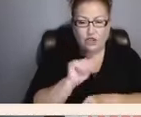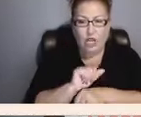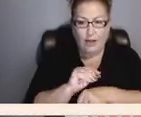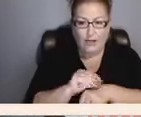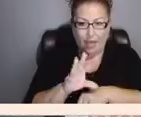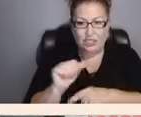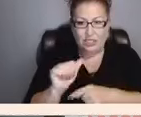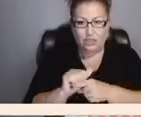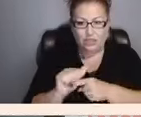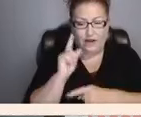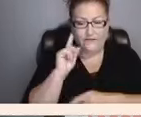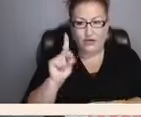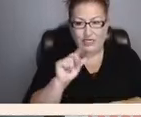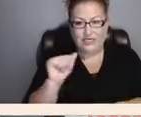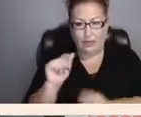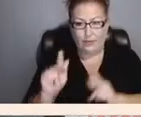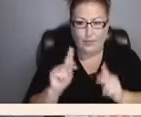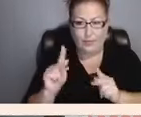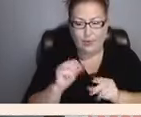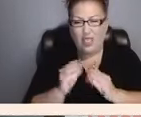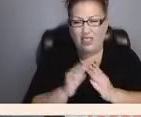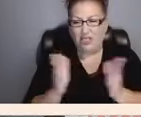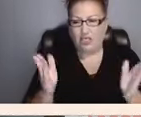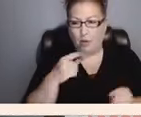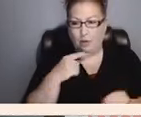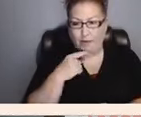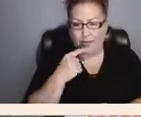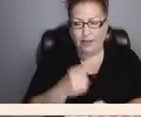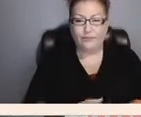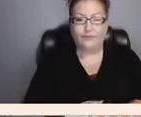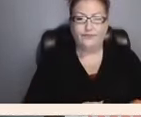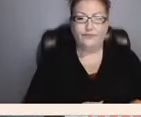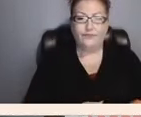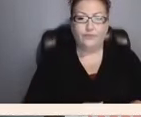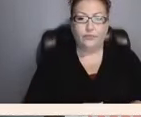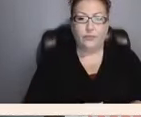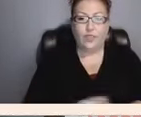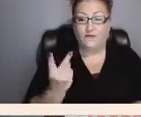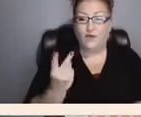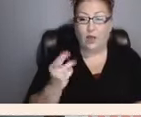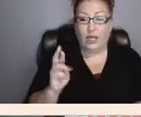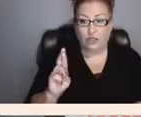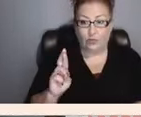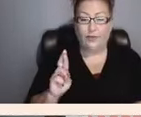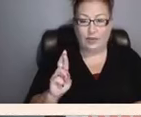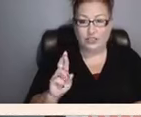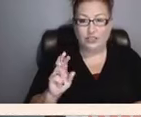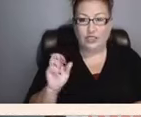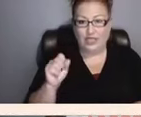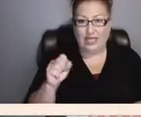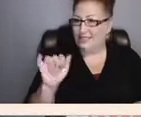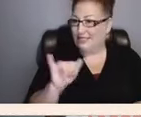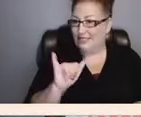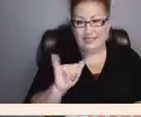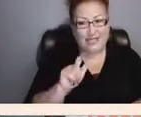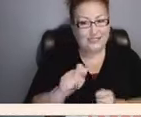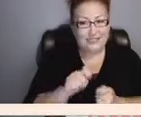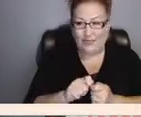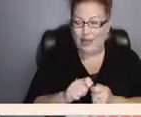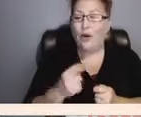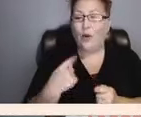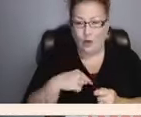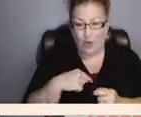disabled people in the general public. Now, vocational rehabilitation, yes, that's the exact same thing we still have today